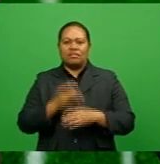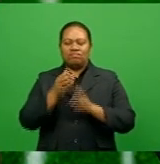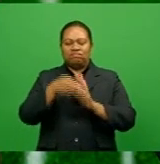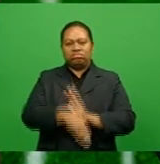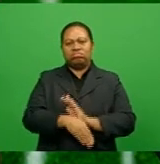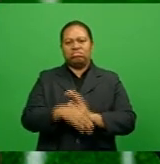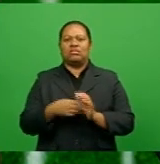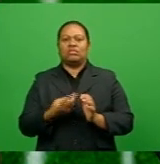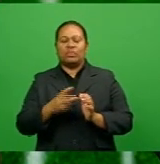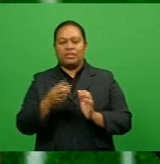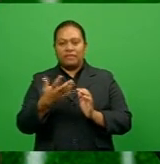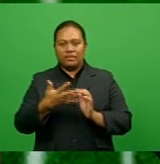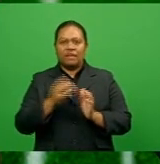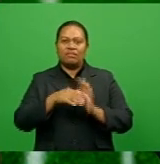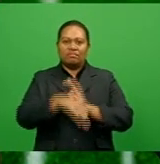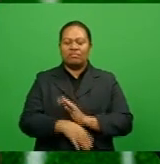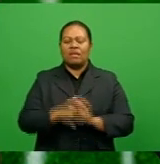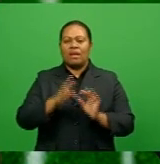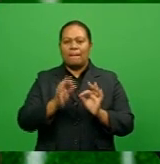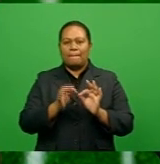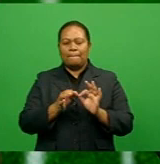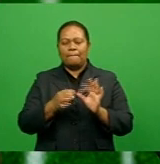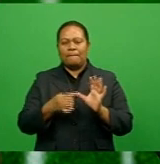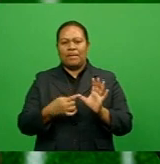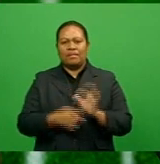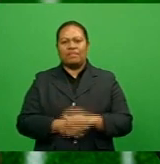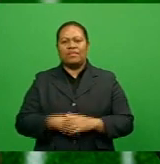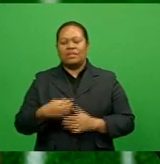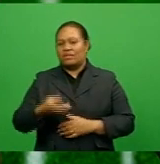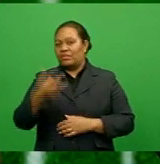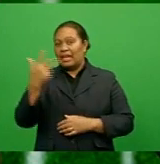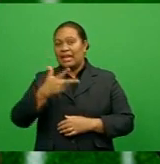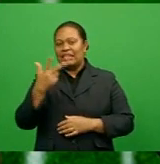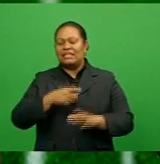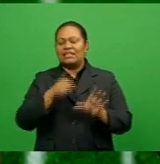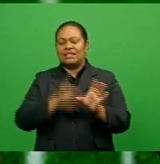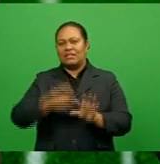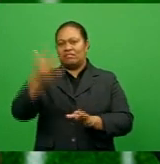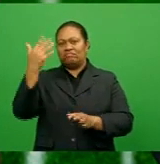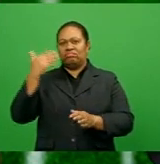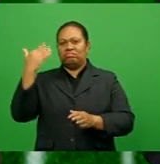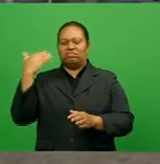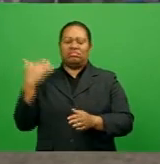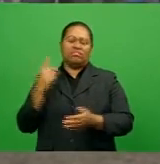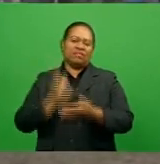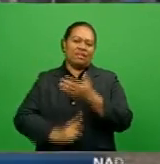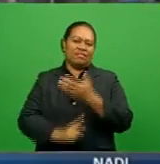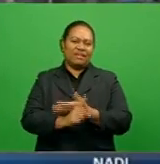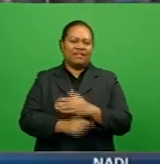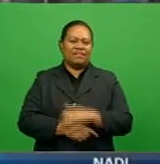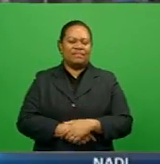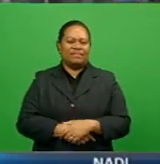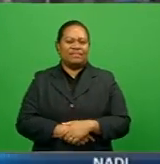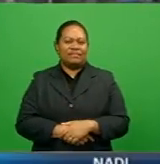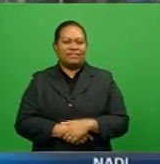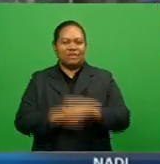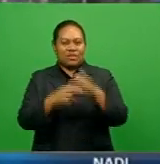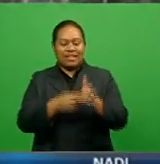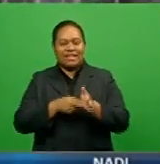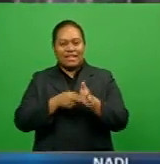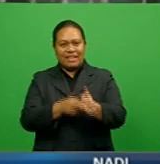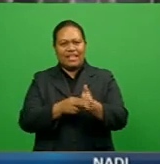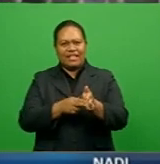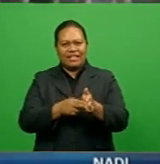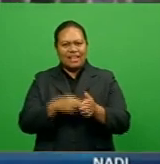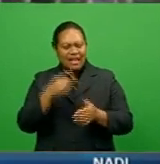bar in the final. The last won the coveted title 18 years ago. Filipe Naikaso has more. The Nandi side has